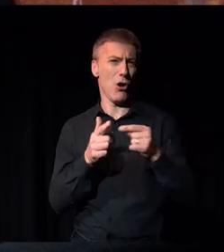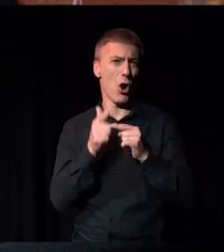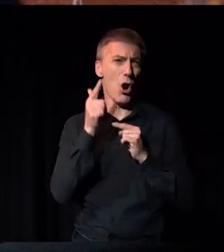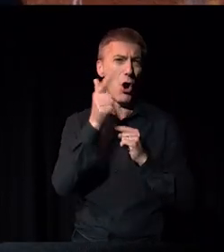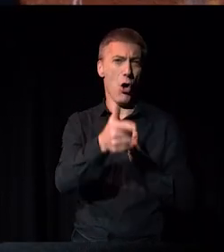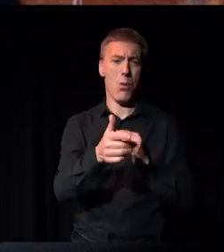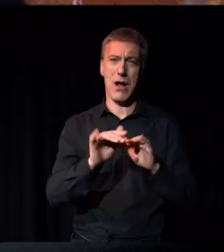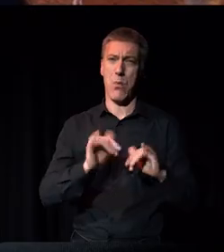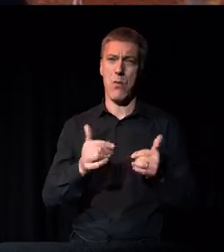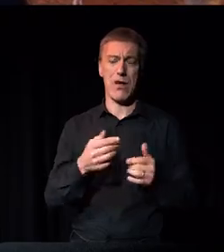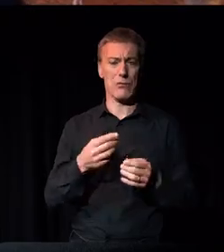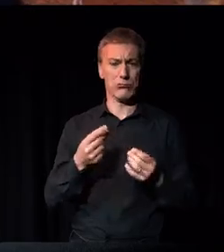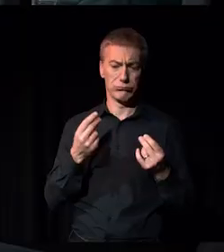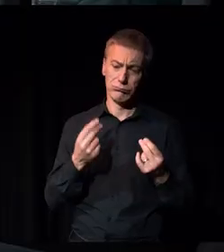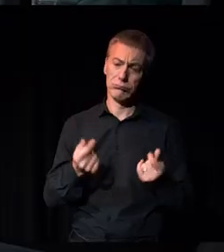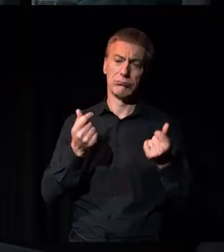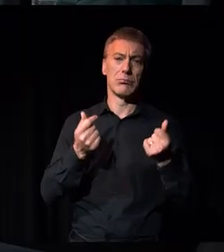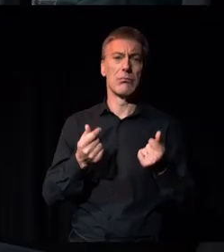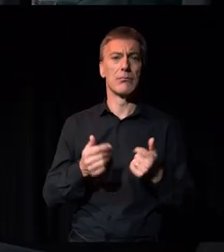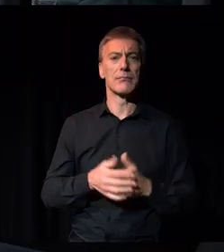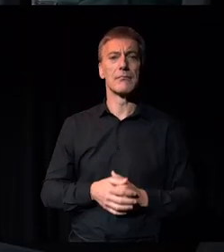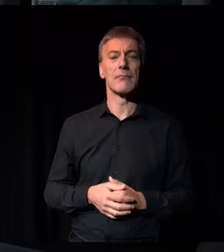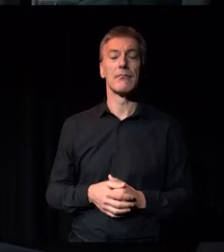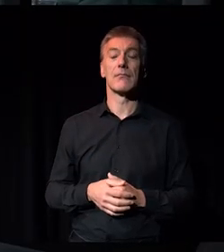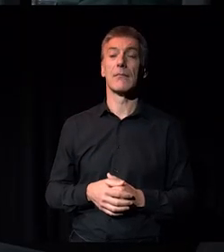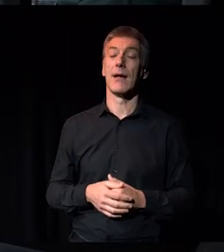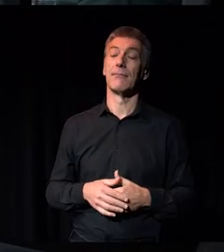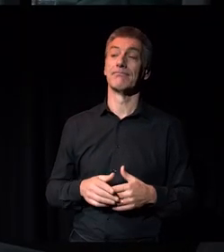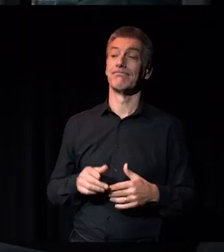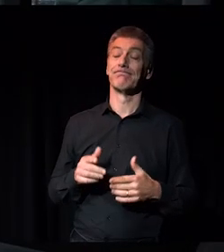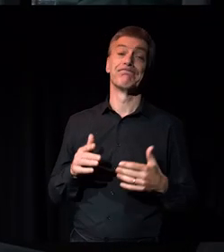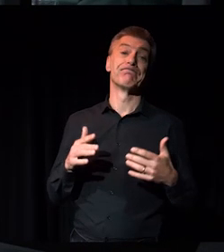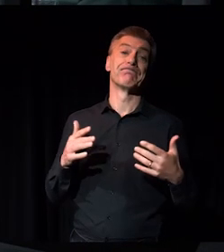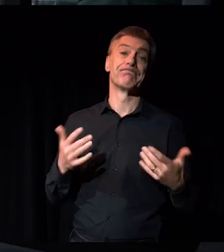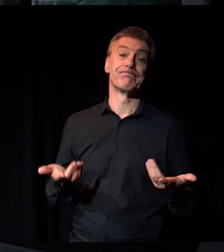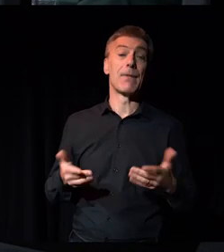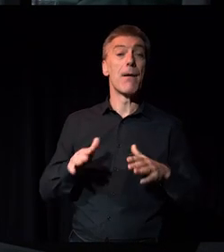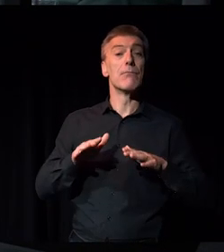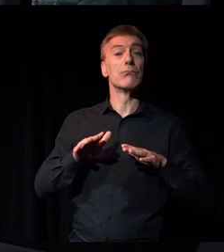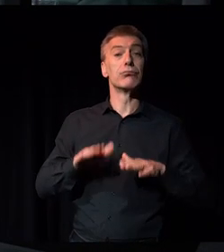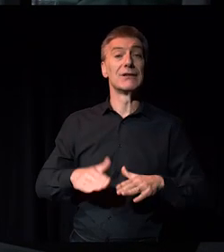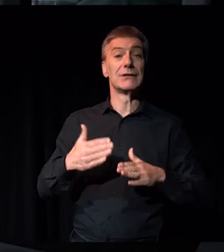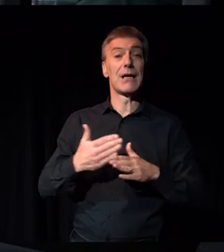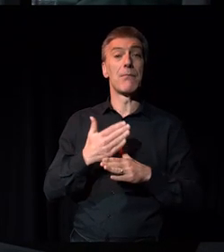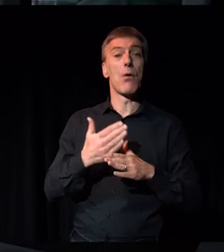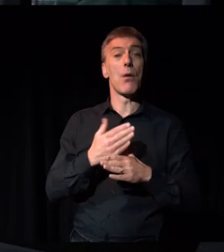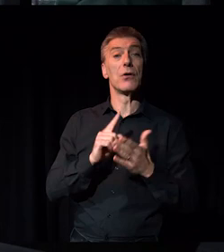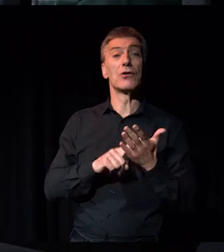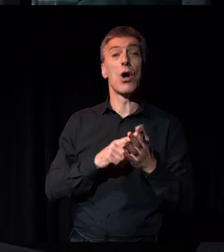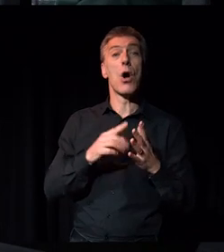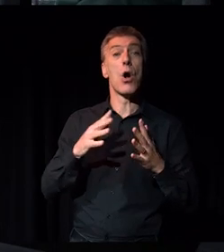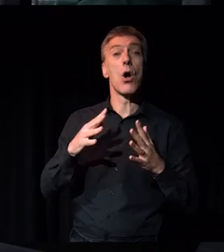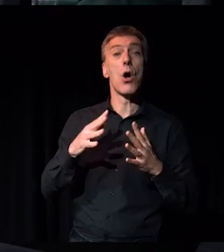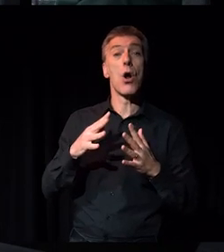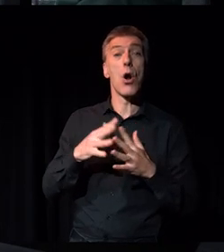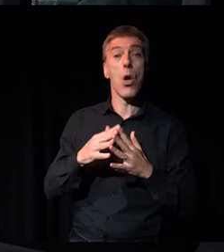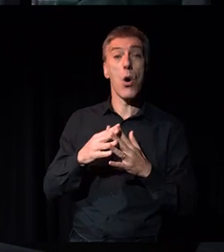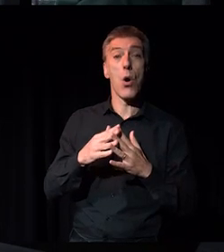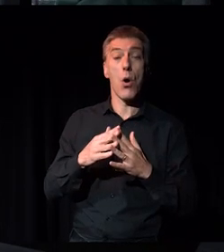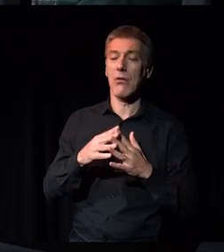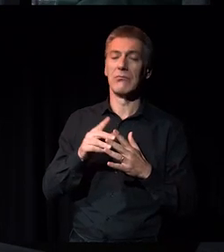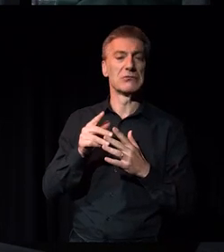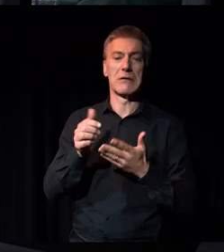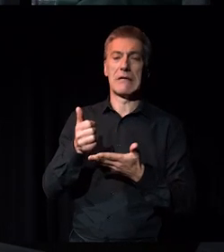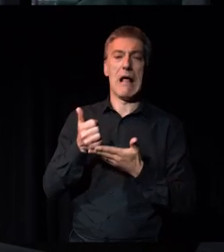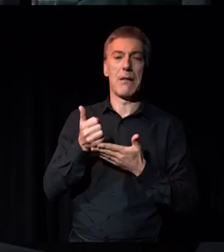isn't very progressive, is it? So we're not supported by British employment law to make any of the actual changes we want to make, because if you've been in a job for longer than your probation period, it's kind of a